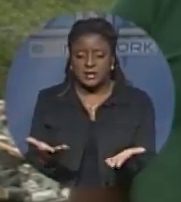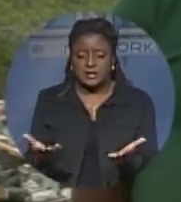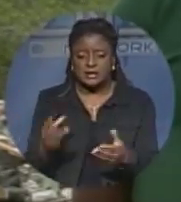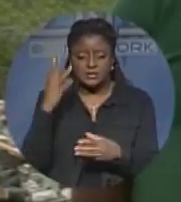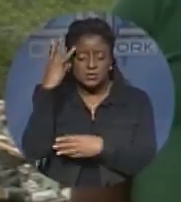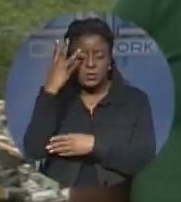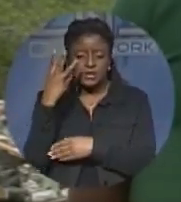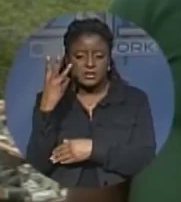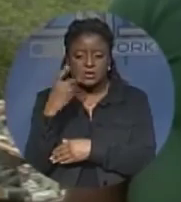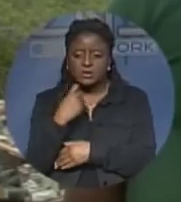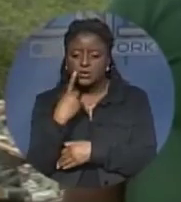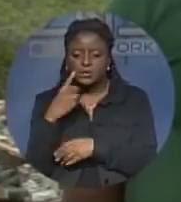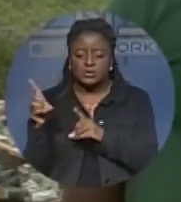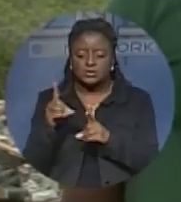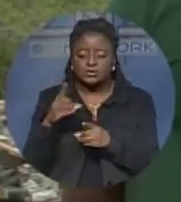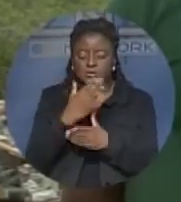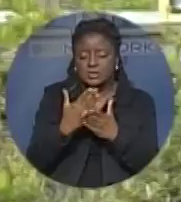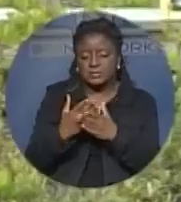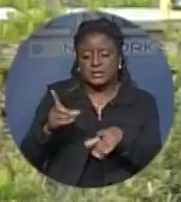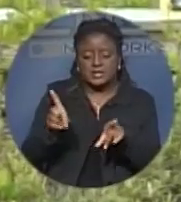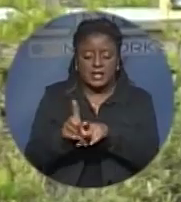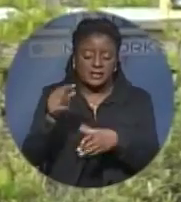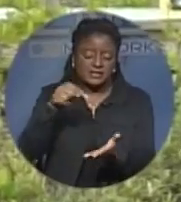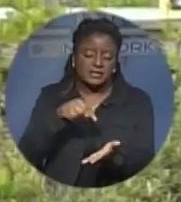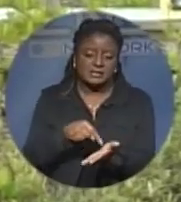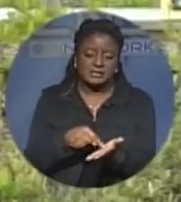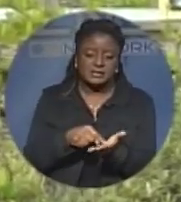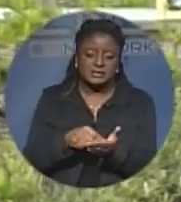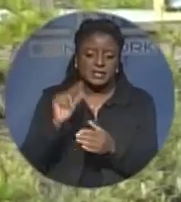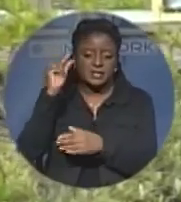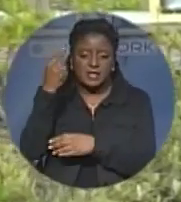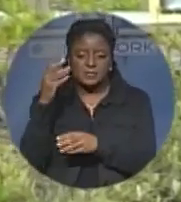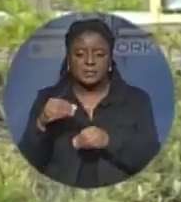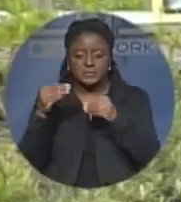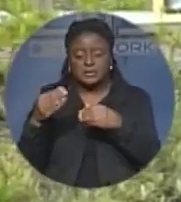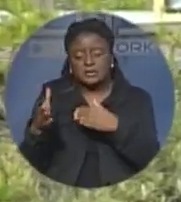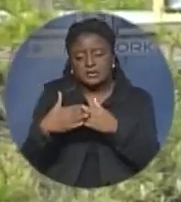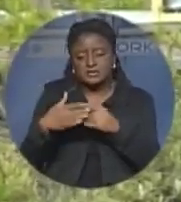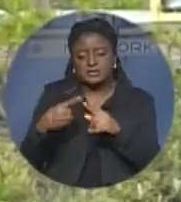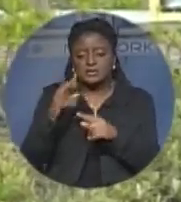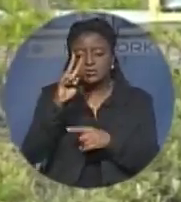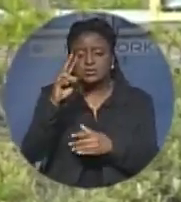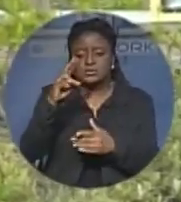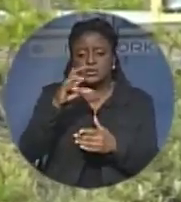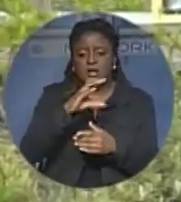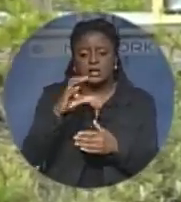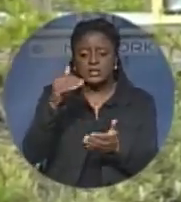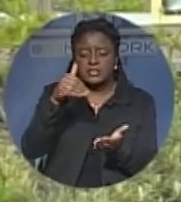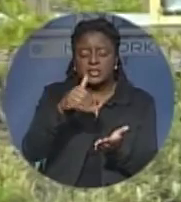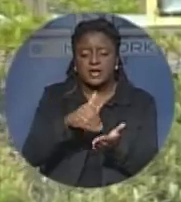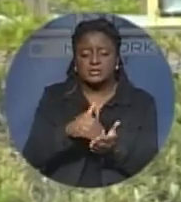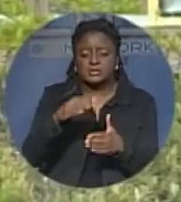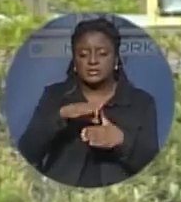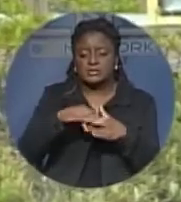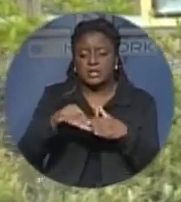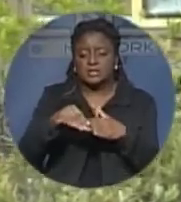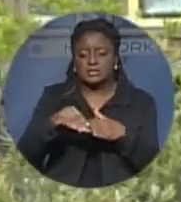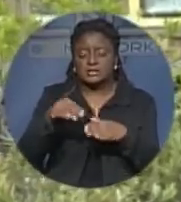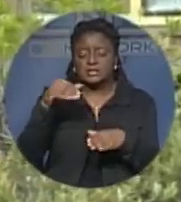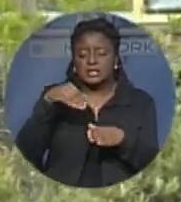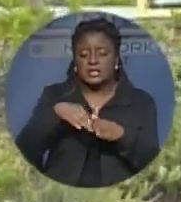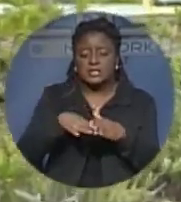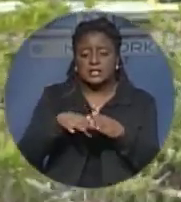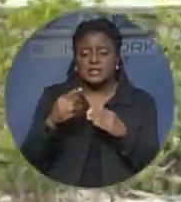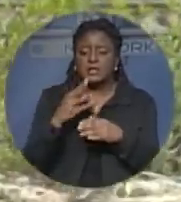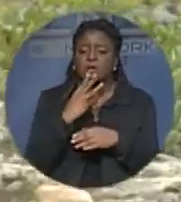wonder, I mean, who would do something like this, you know? The government pumped nearly $200,000 into the wetland and wildlife park in southwest